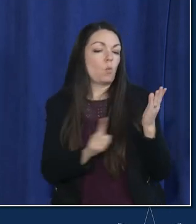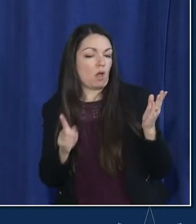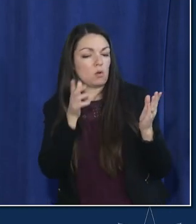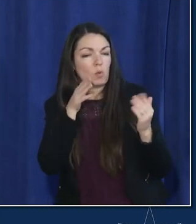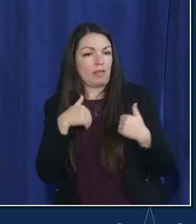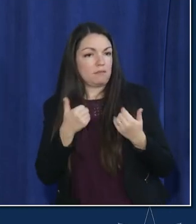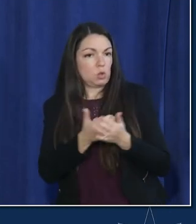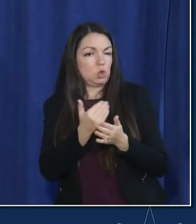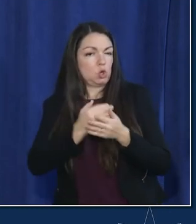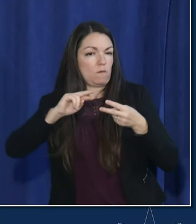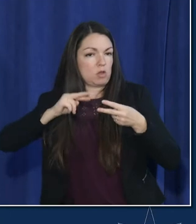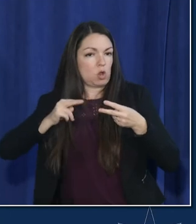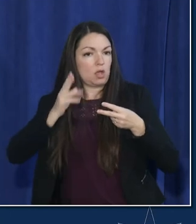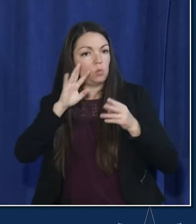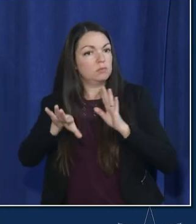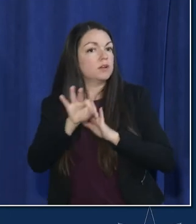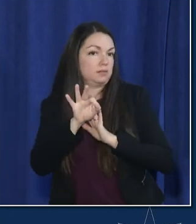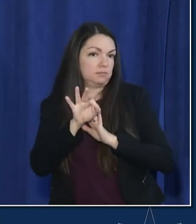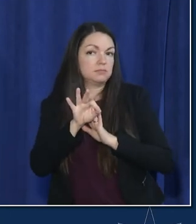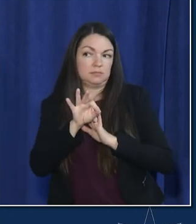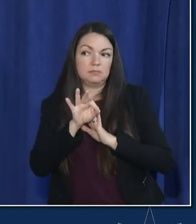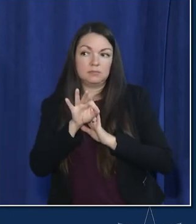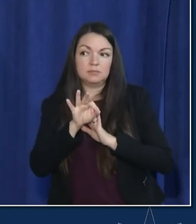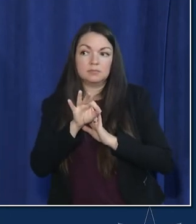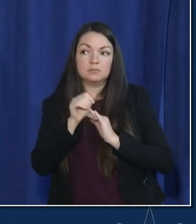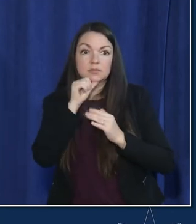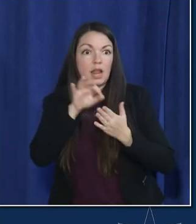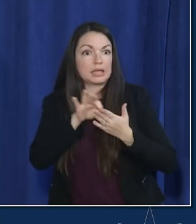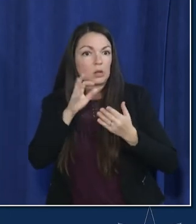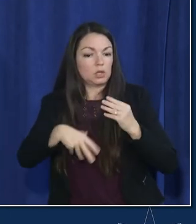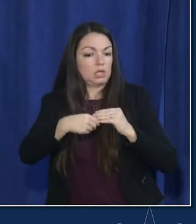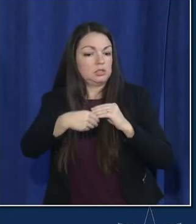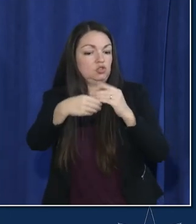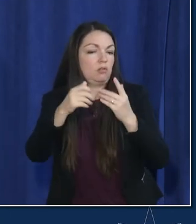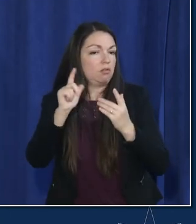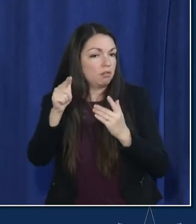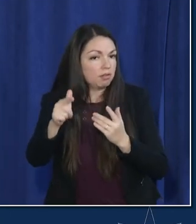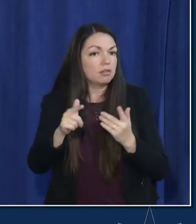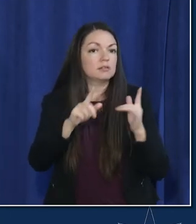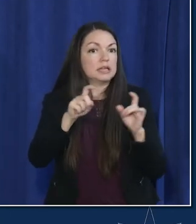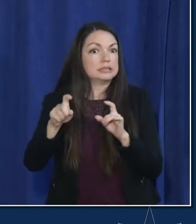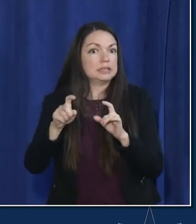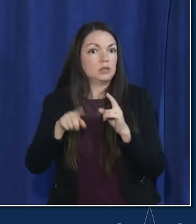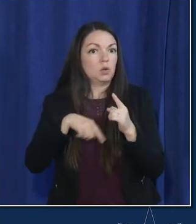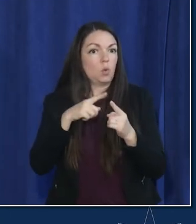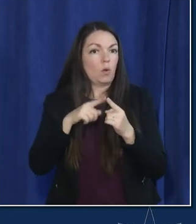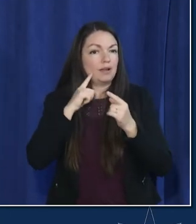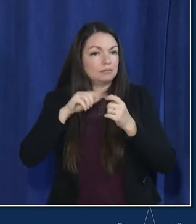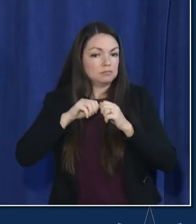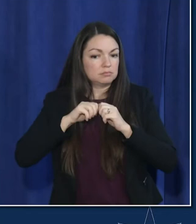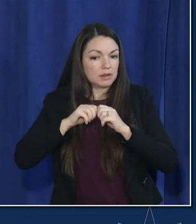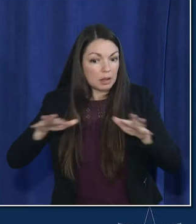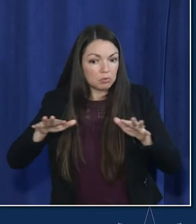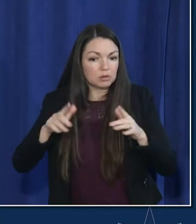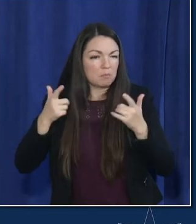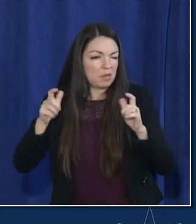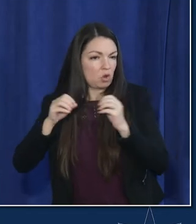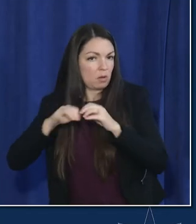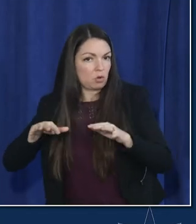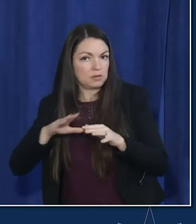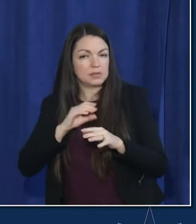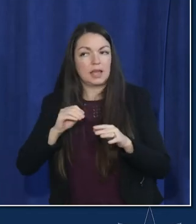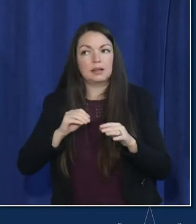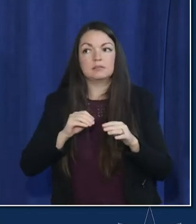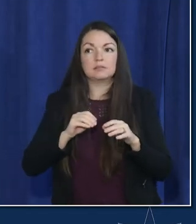variant we would find it in that setting not counting the additional testing that we do when there are outbreaks or breakthrough cases um and then sorry what was the middle question